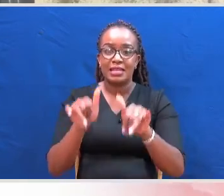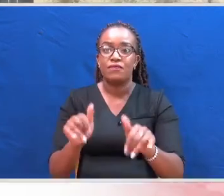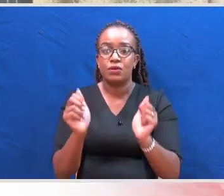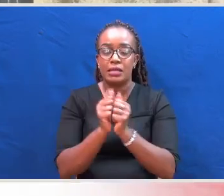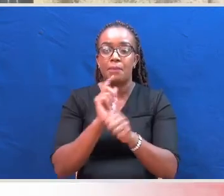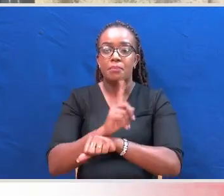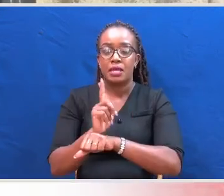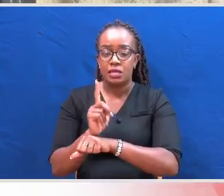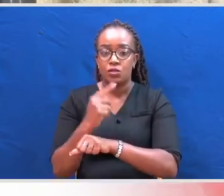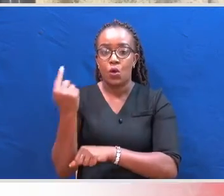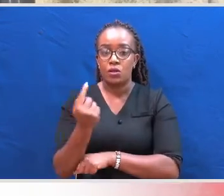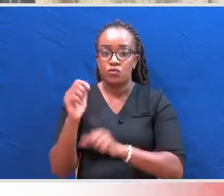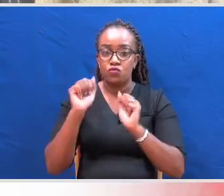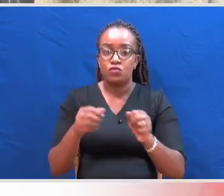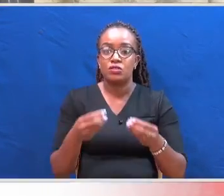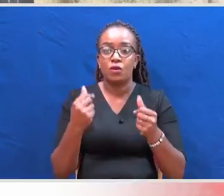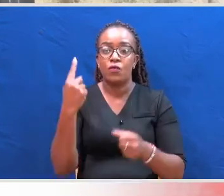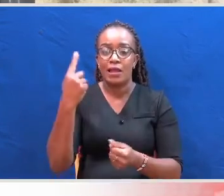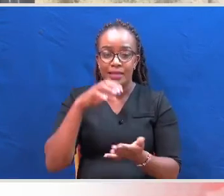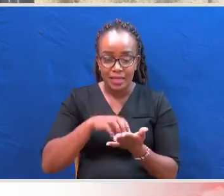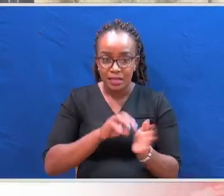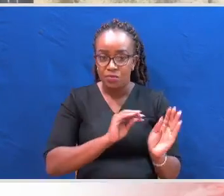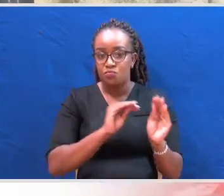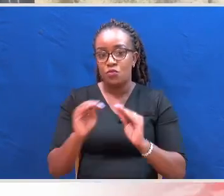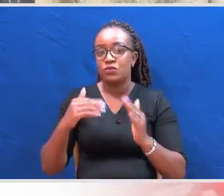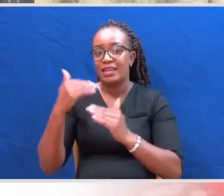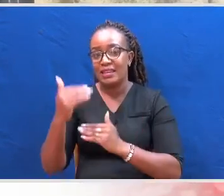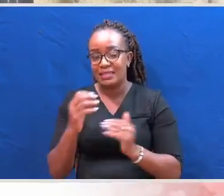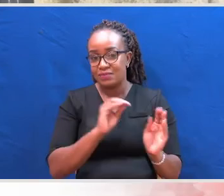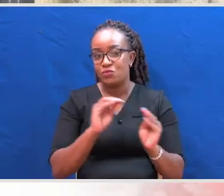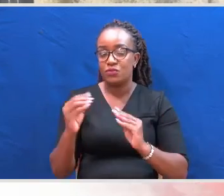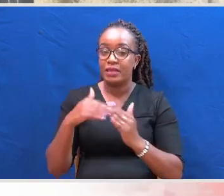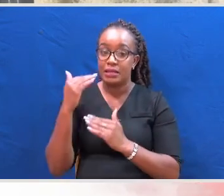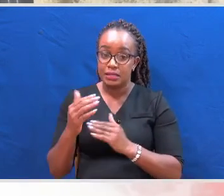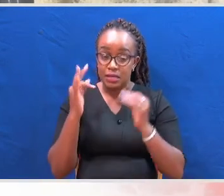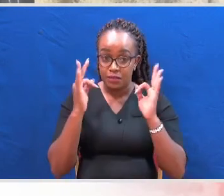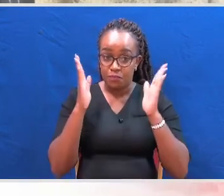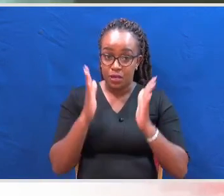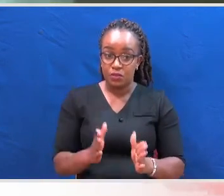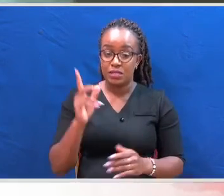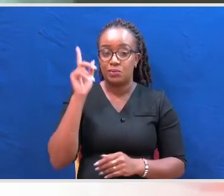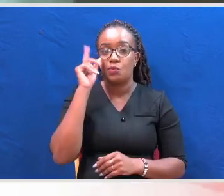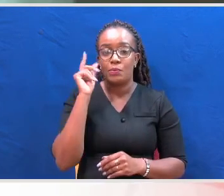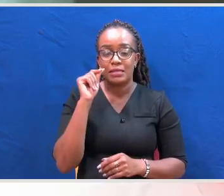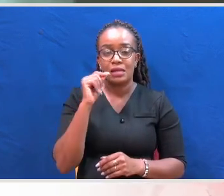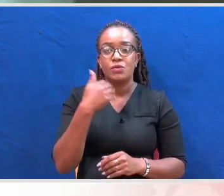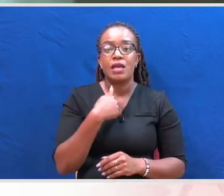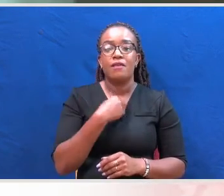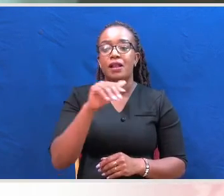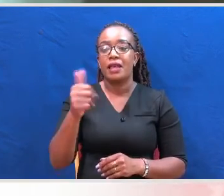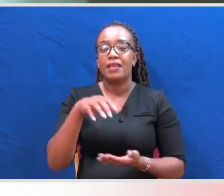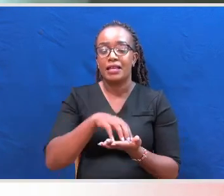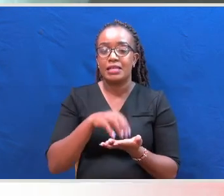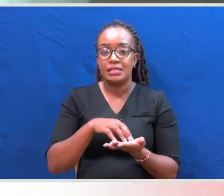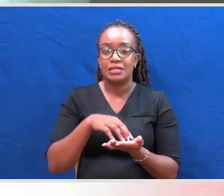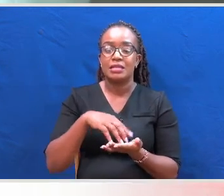handle one case, move on to the next, move on to the next. The challenge has been if that person is in Mombasa and there is another case in Nairobi or